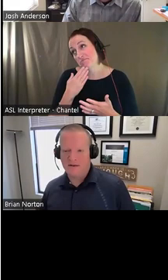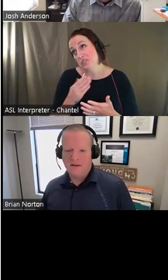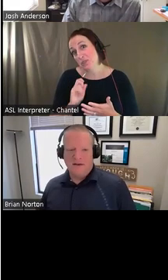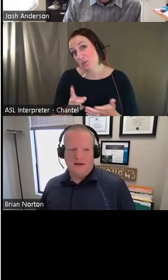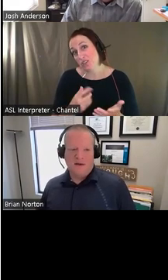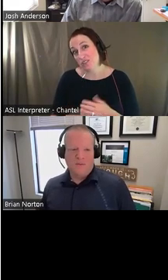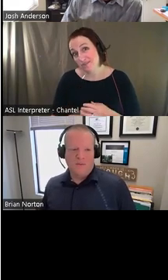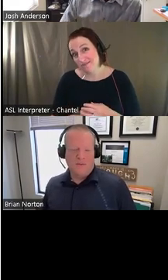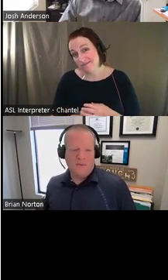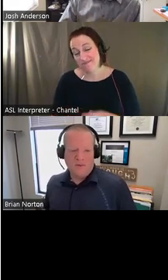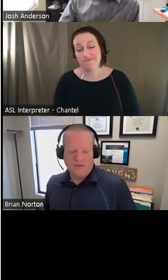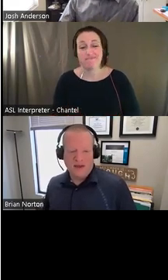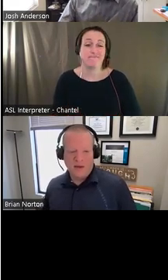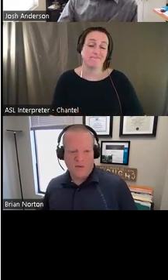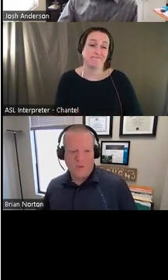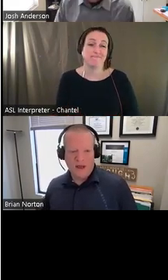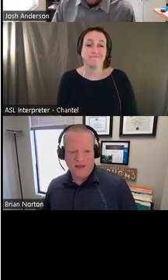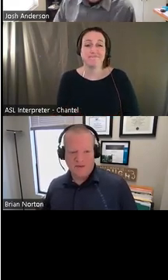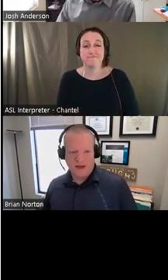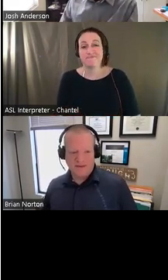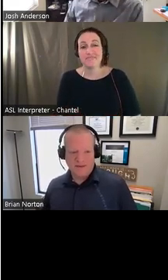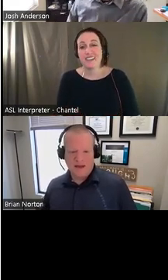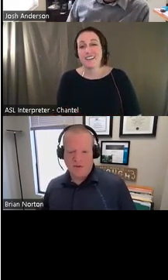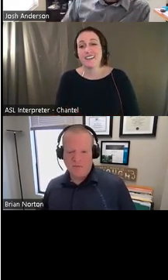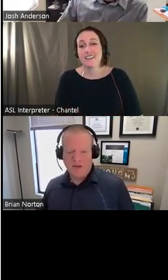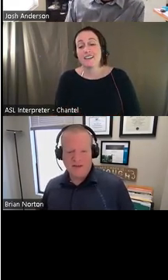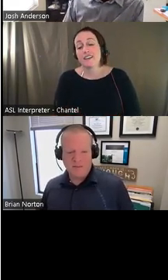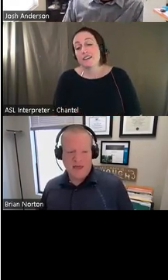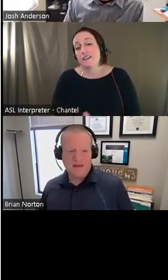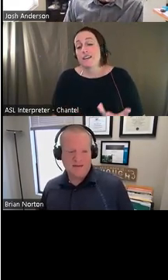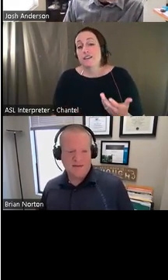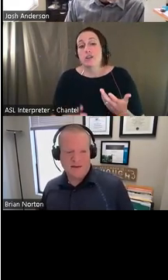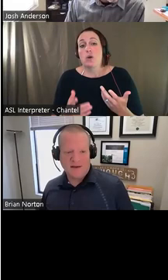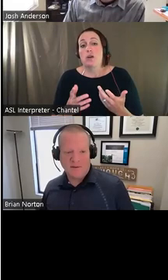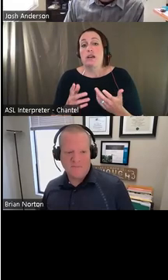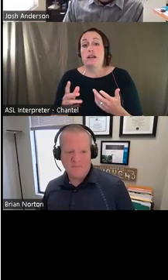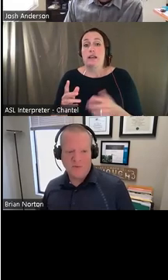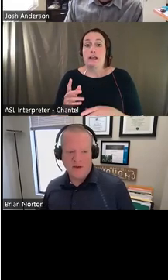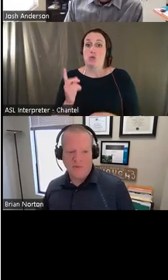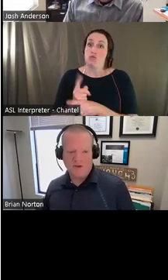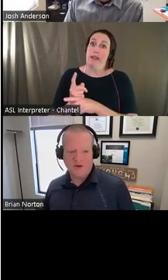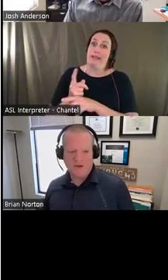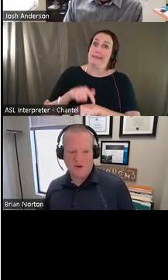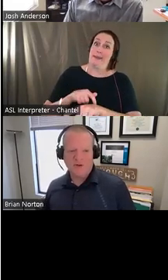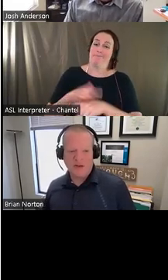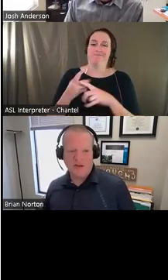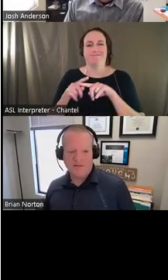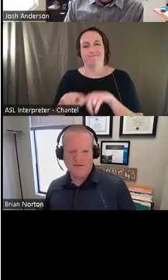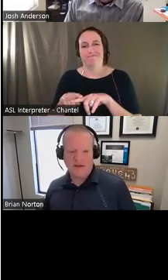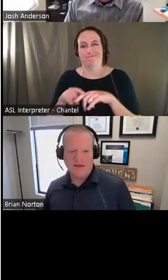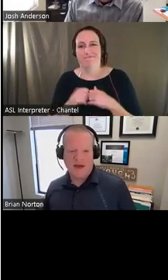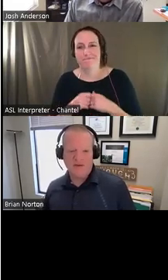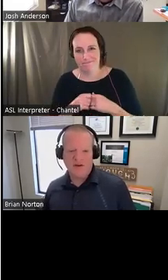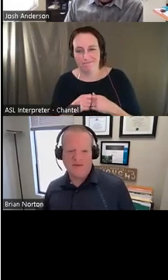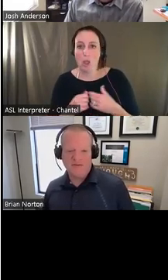about it, um, when we think about when is the right time, it really depends. Um, you want to make sure it's early enough